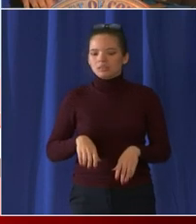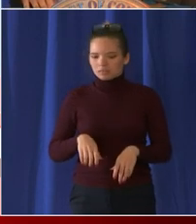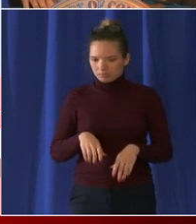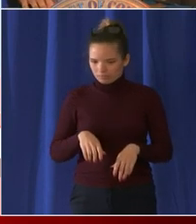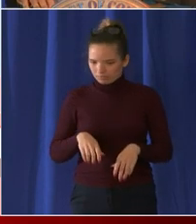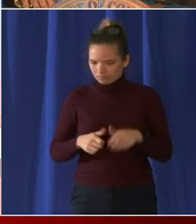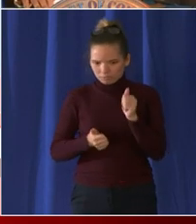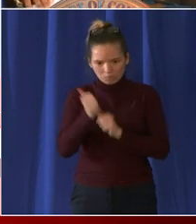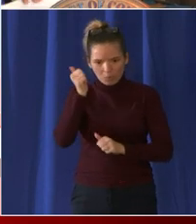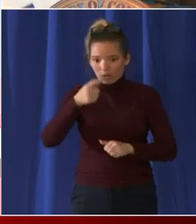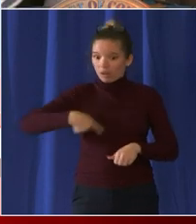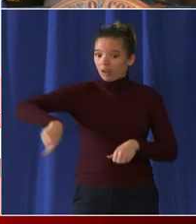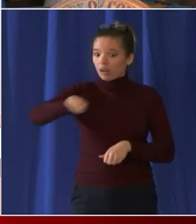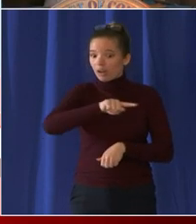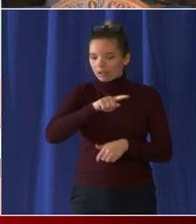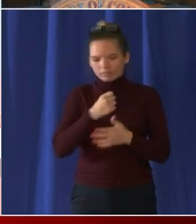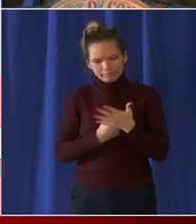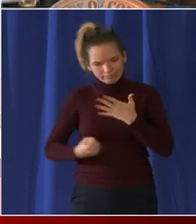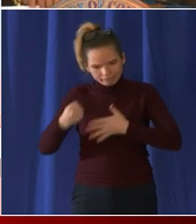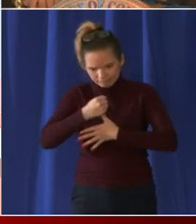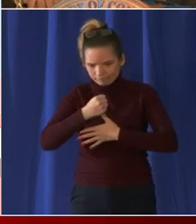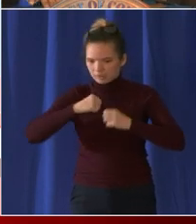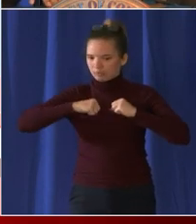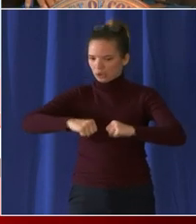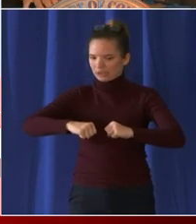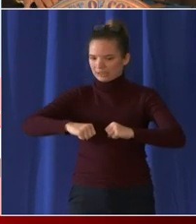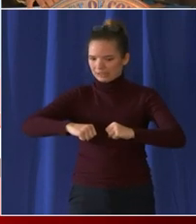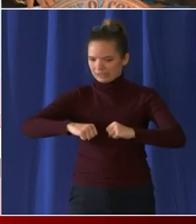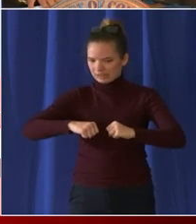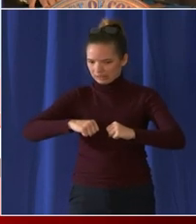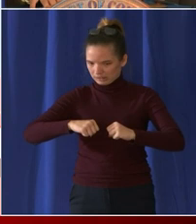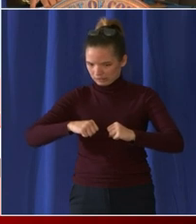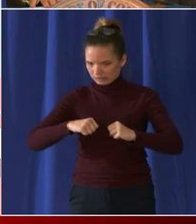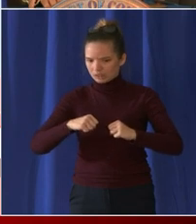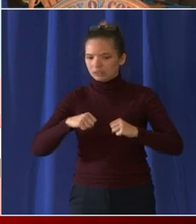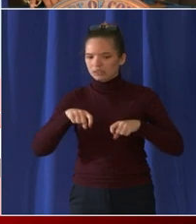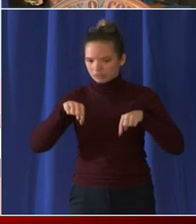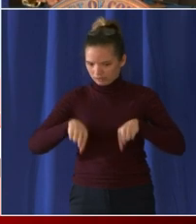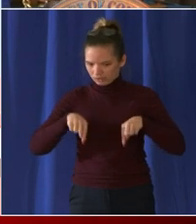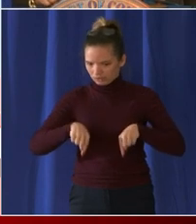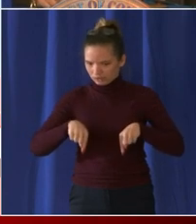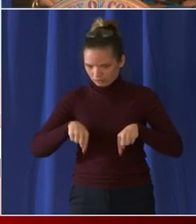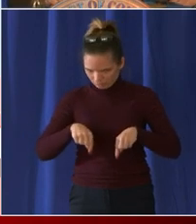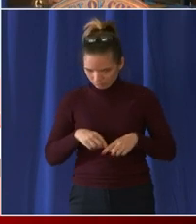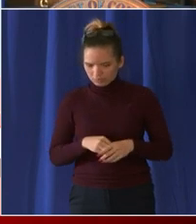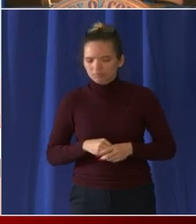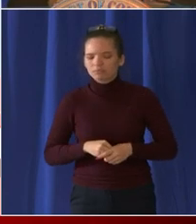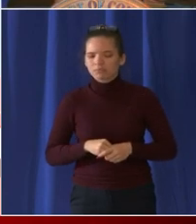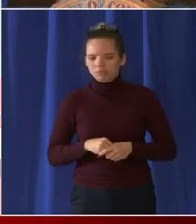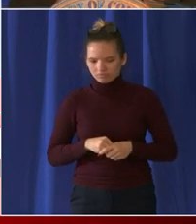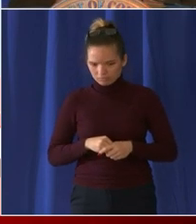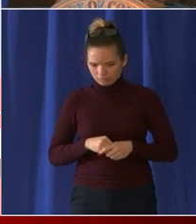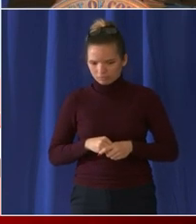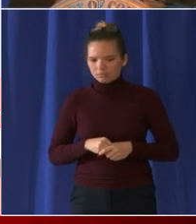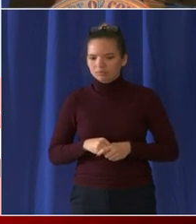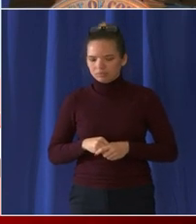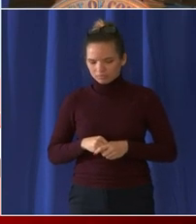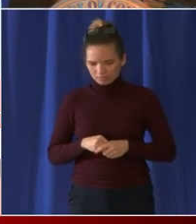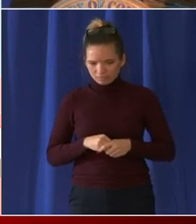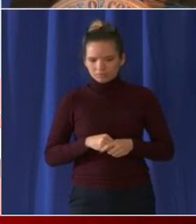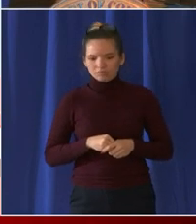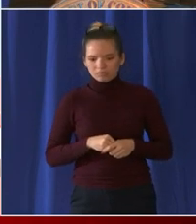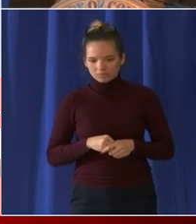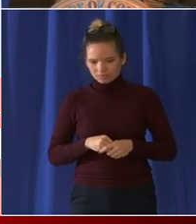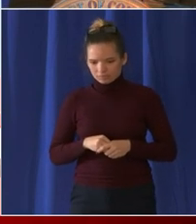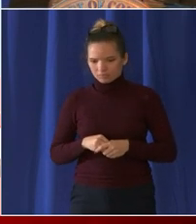great democracy so uh I am just want to say thank you uh and also uh